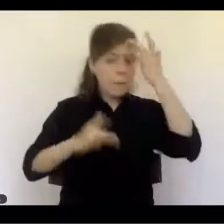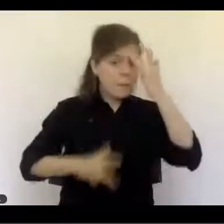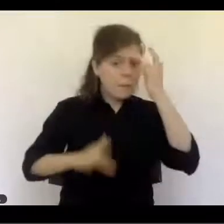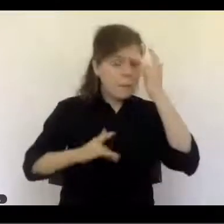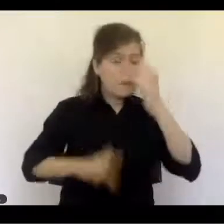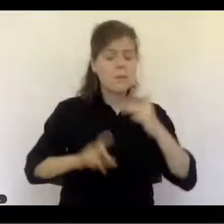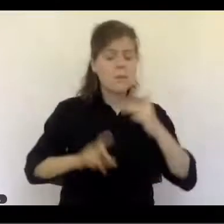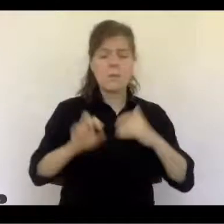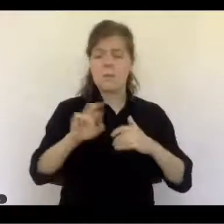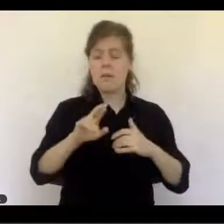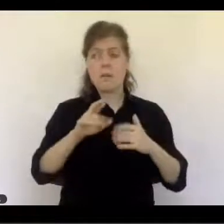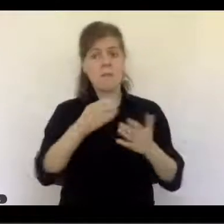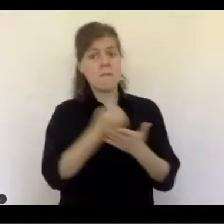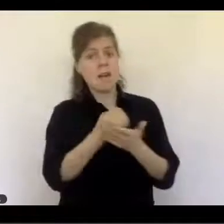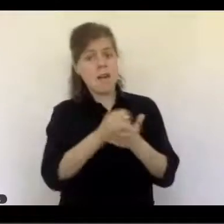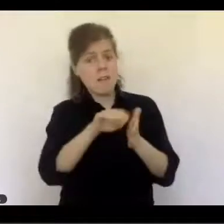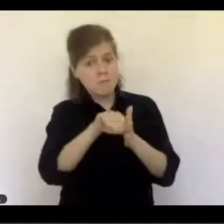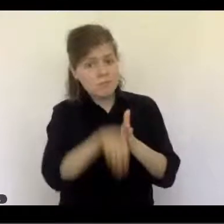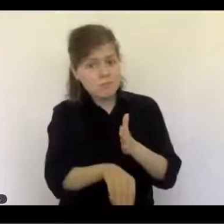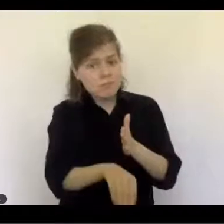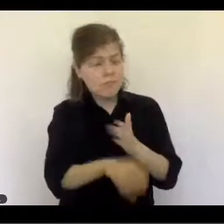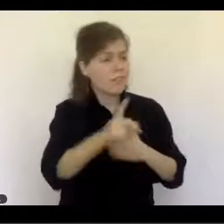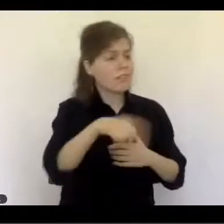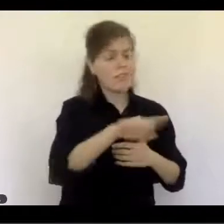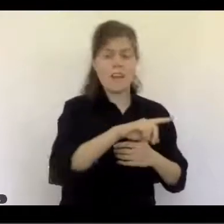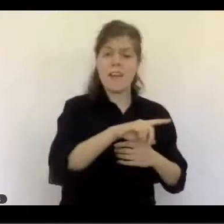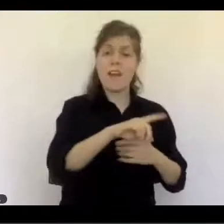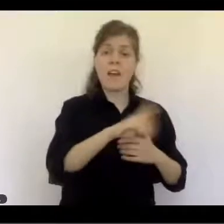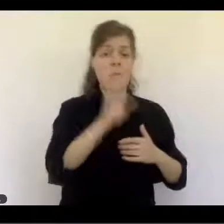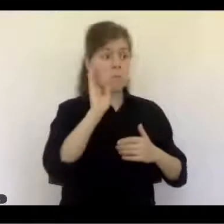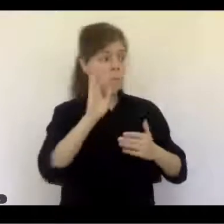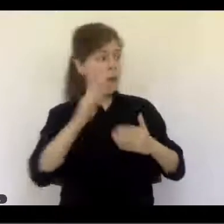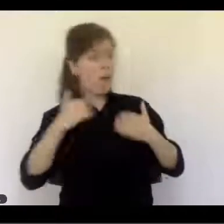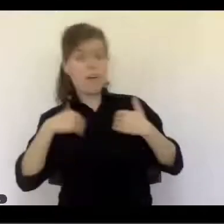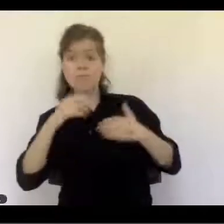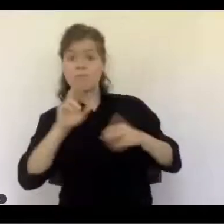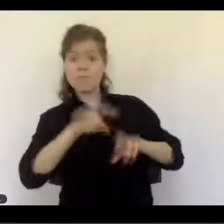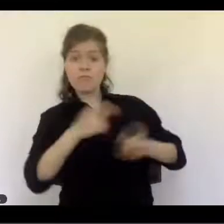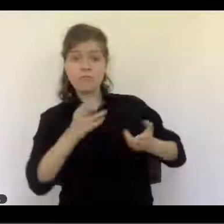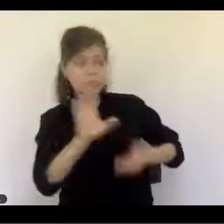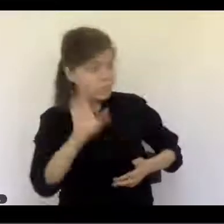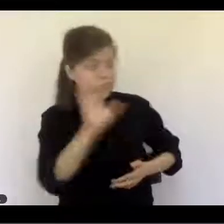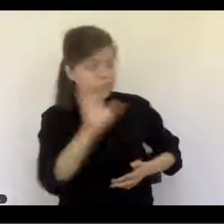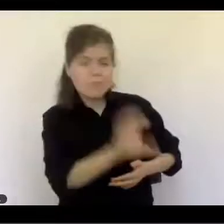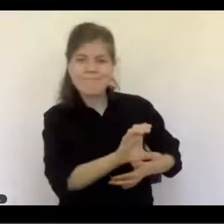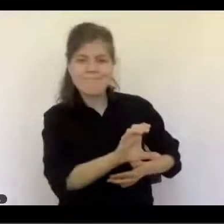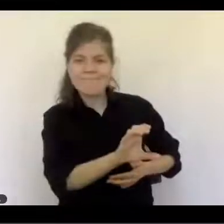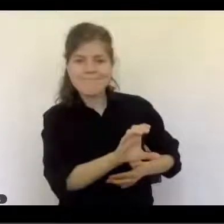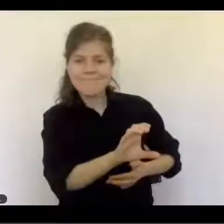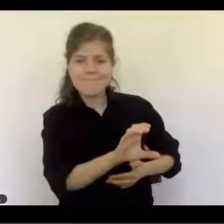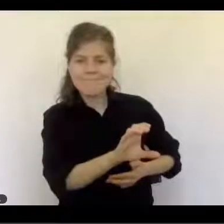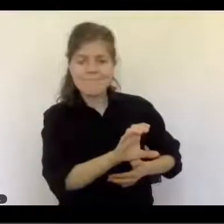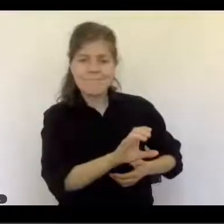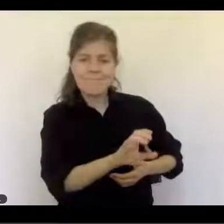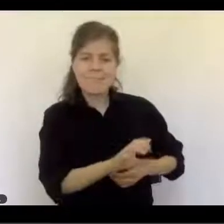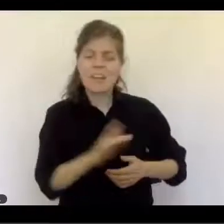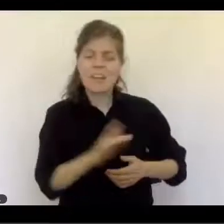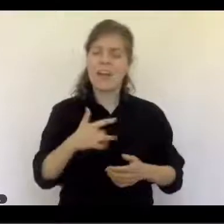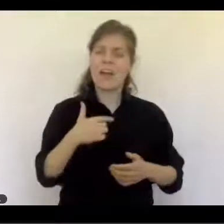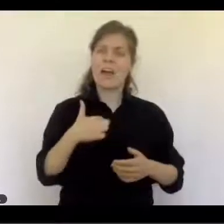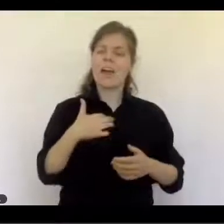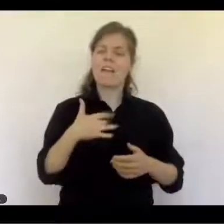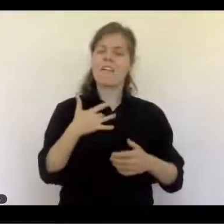impact of this, are not going to be resourced. And we're not going to realign our institutions.